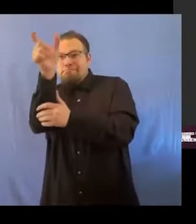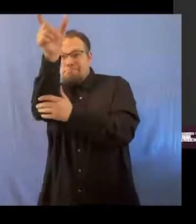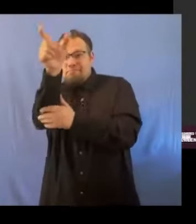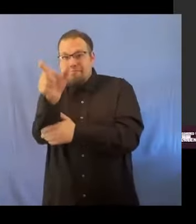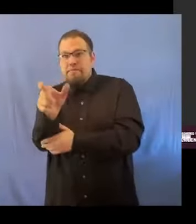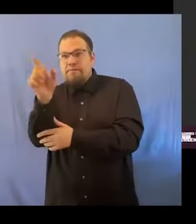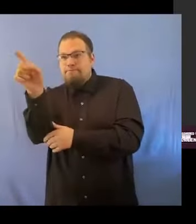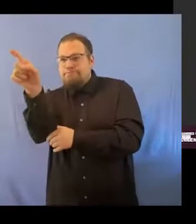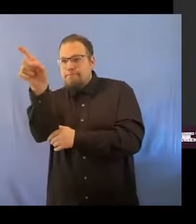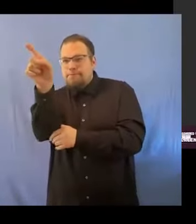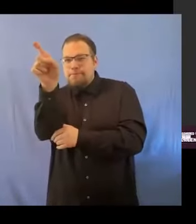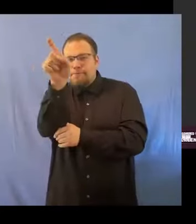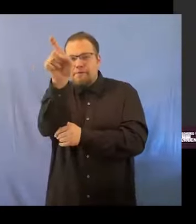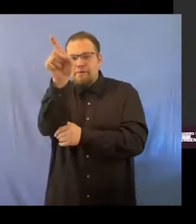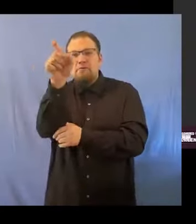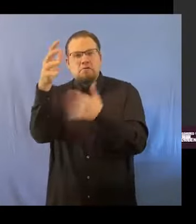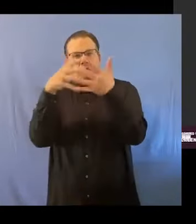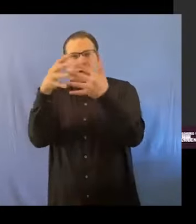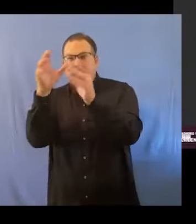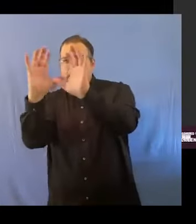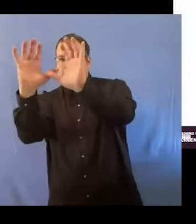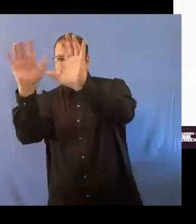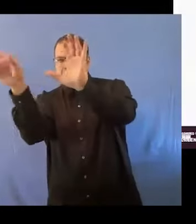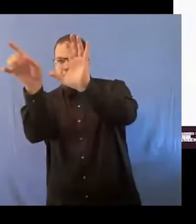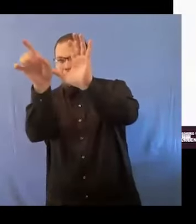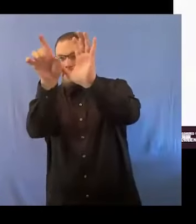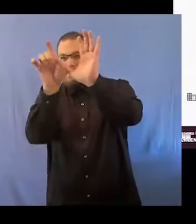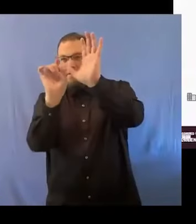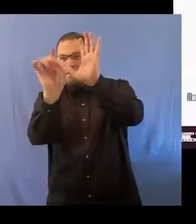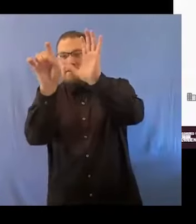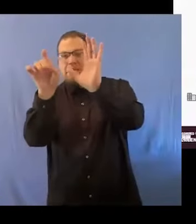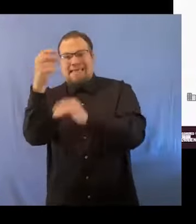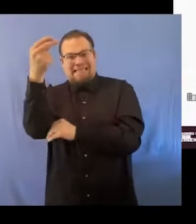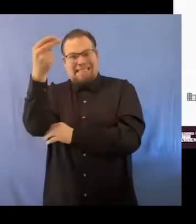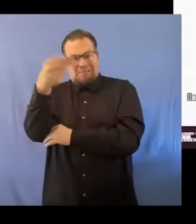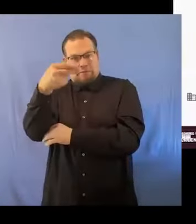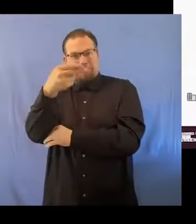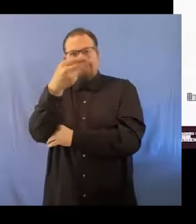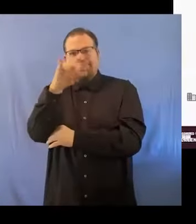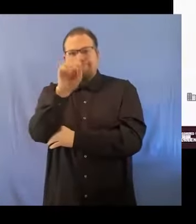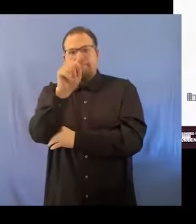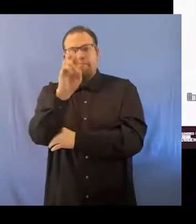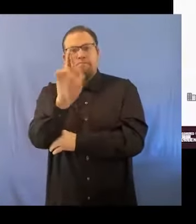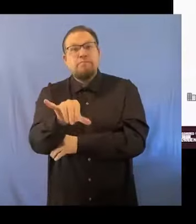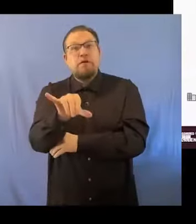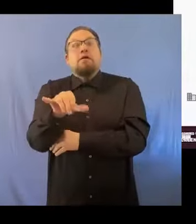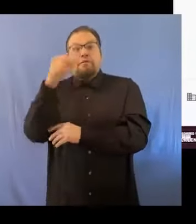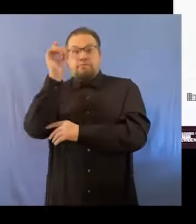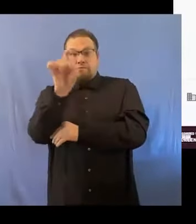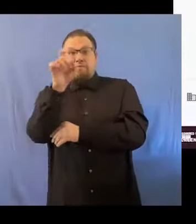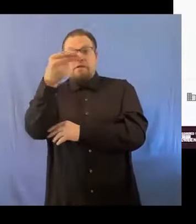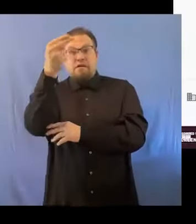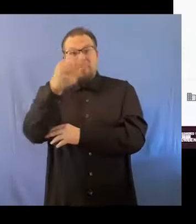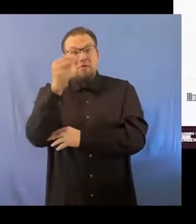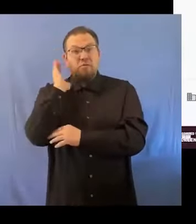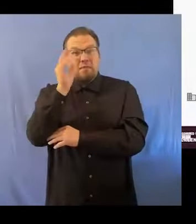Slide your pointer to the left while staying in the gray highlighted area and click on history in this new menu. After clicking on history, you will see a